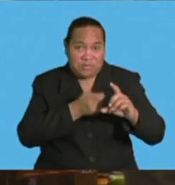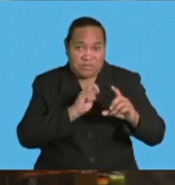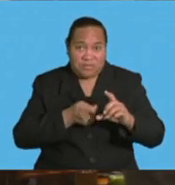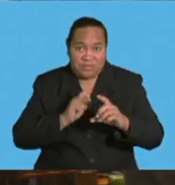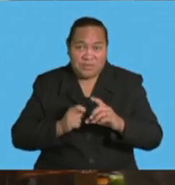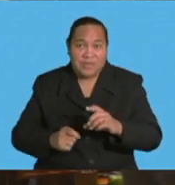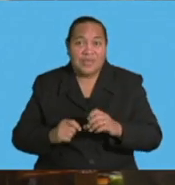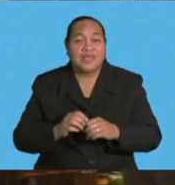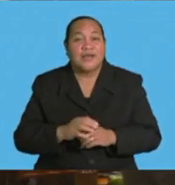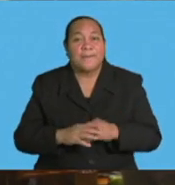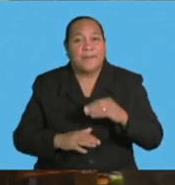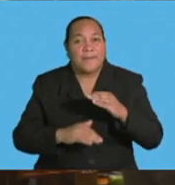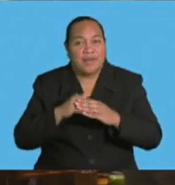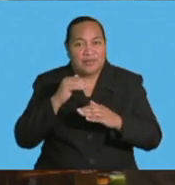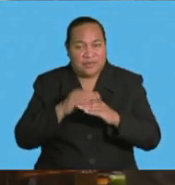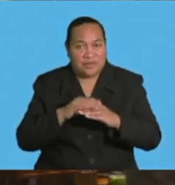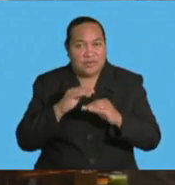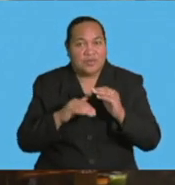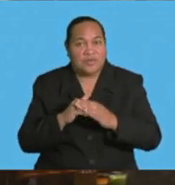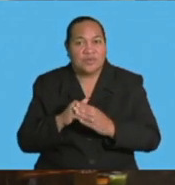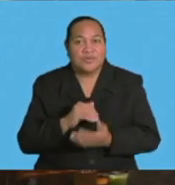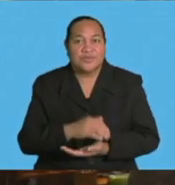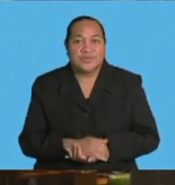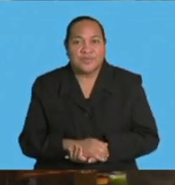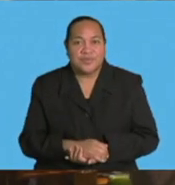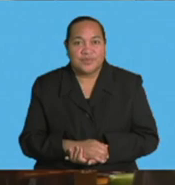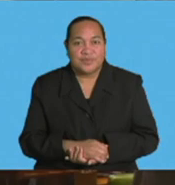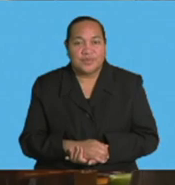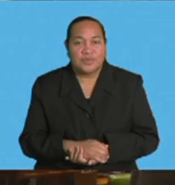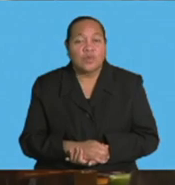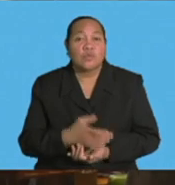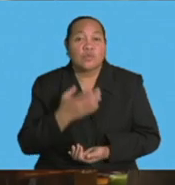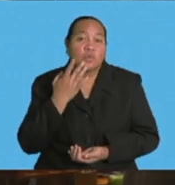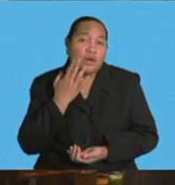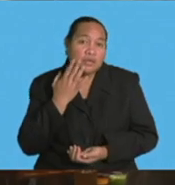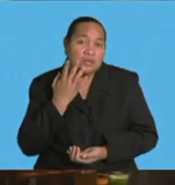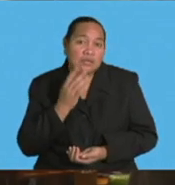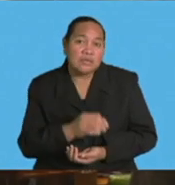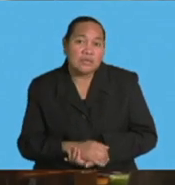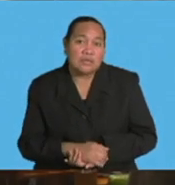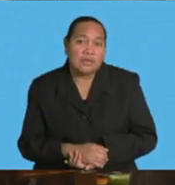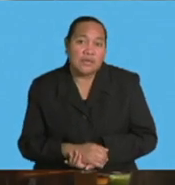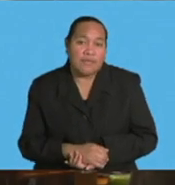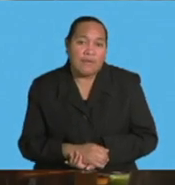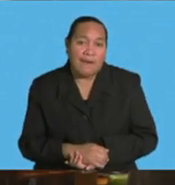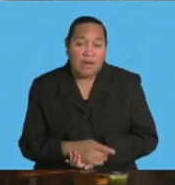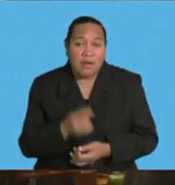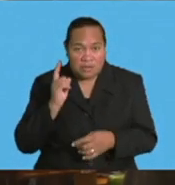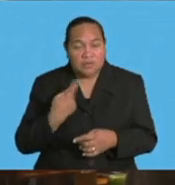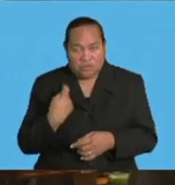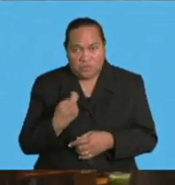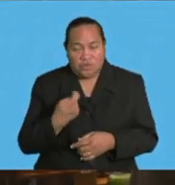which will be commencing almost immediately,